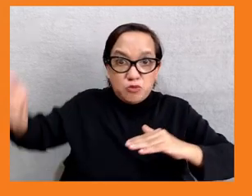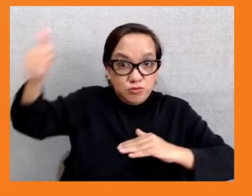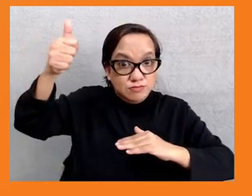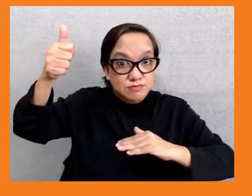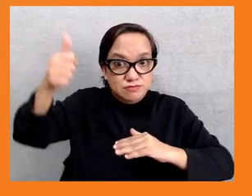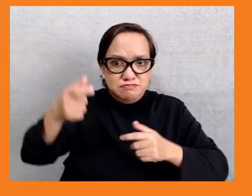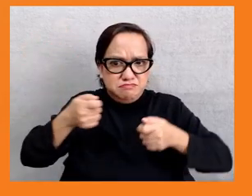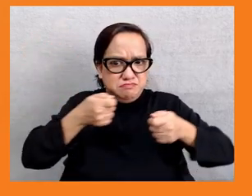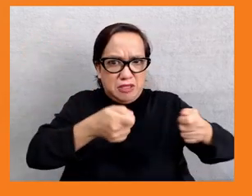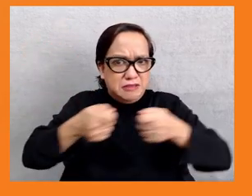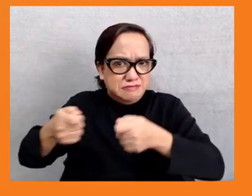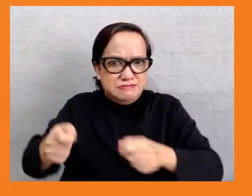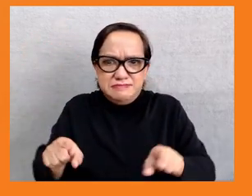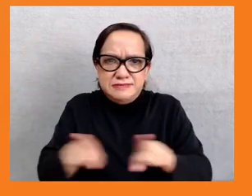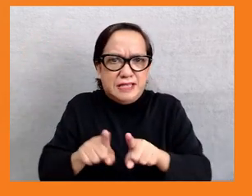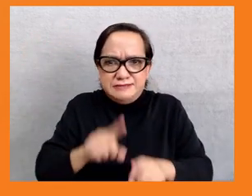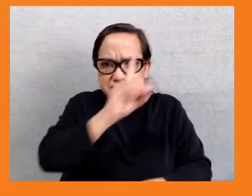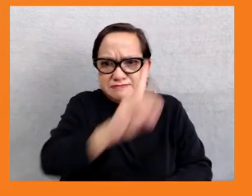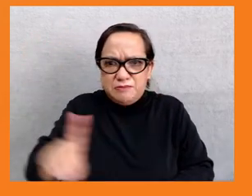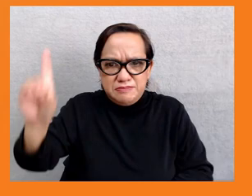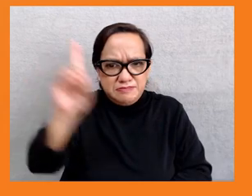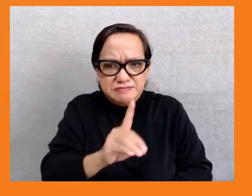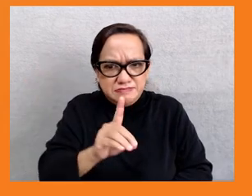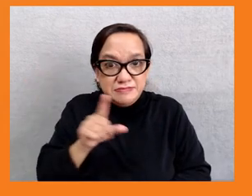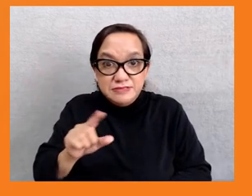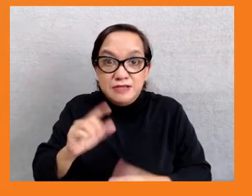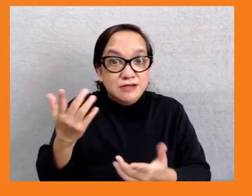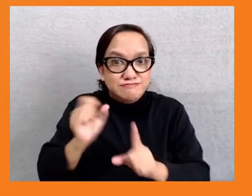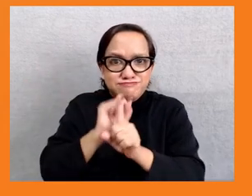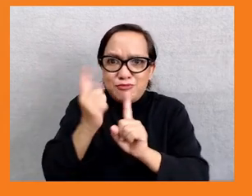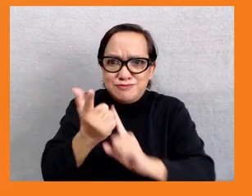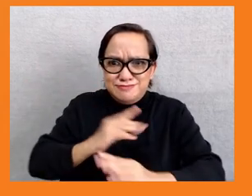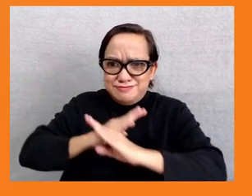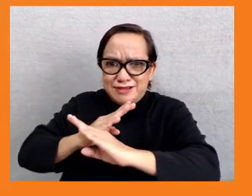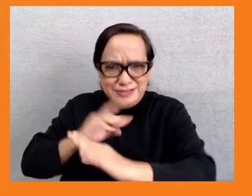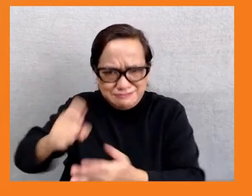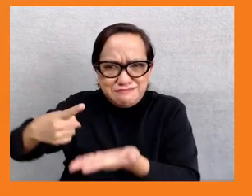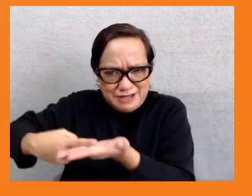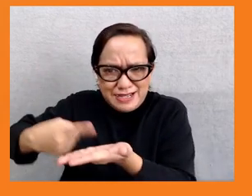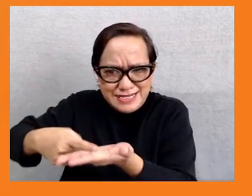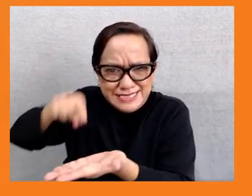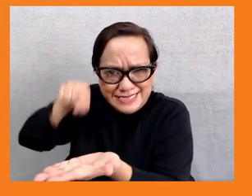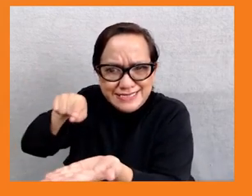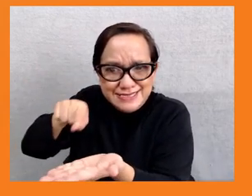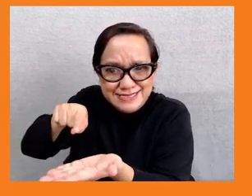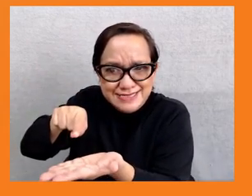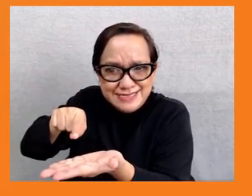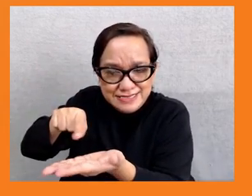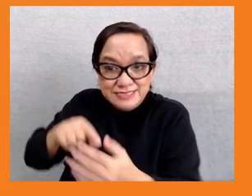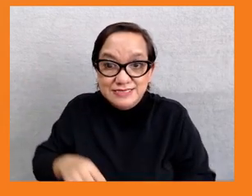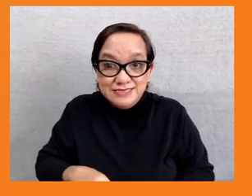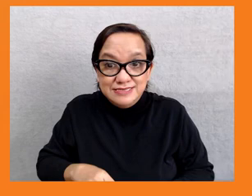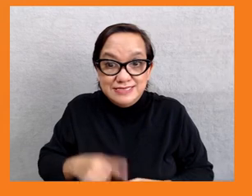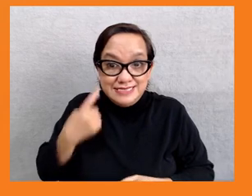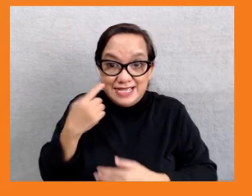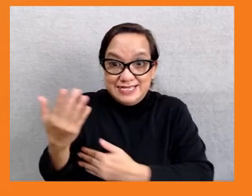Social protection has been discussed at length by the previous speakers and I think the CSO work on moving beyond GDP has been